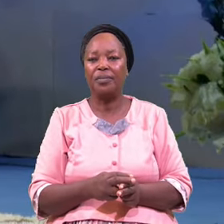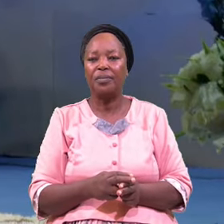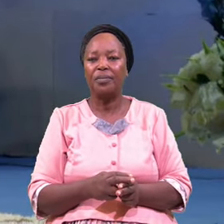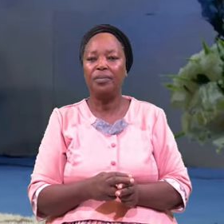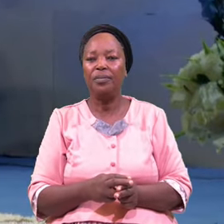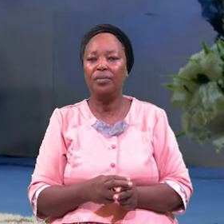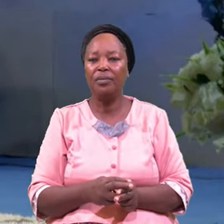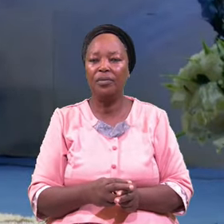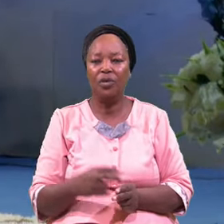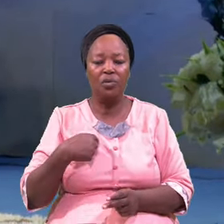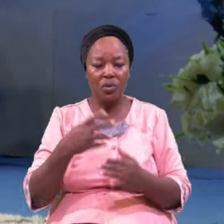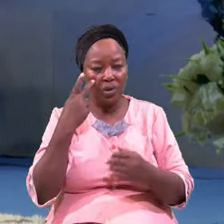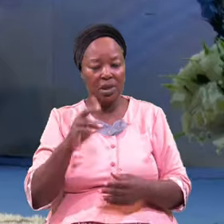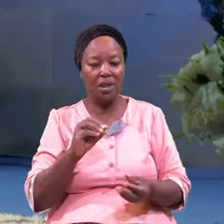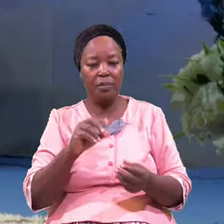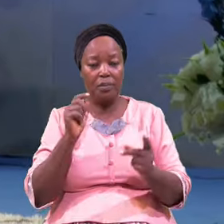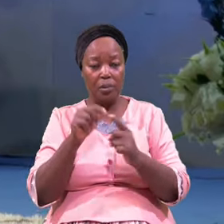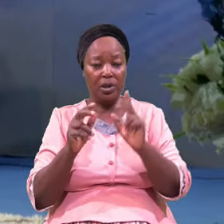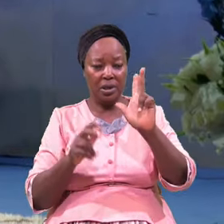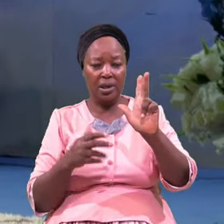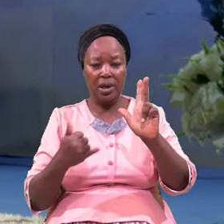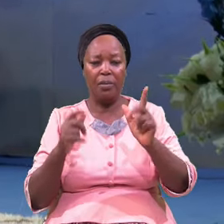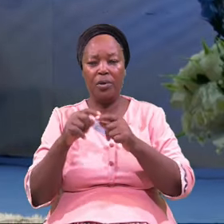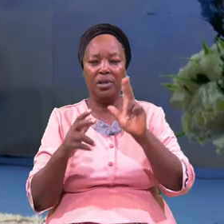We Coming To Point Number Three Now